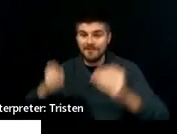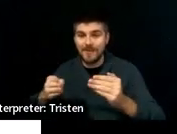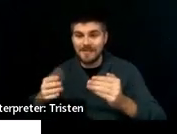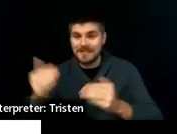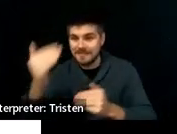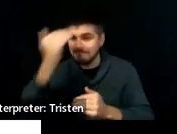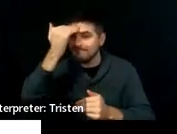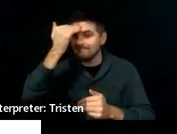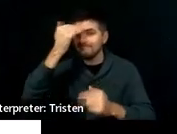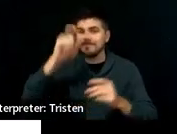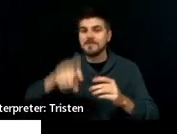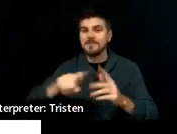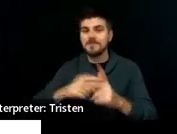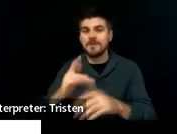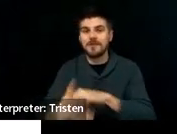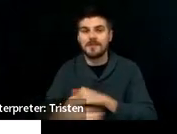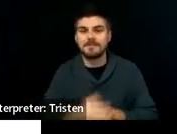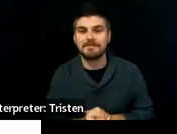All right.